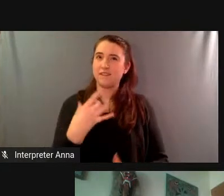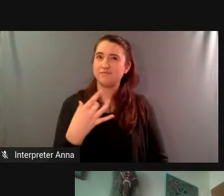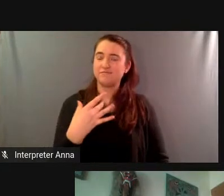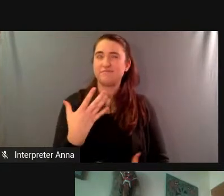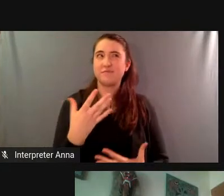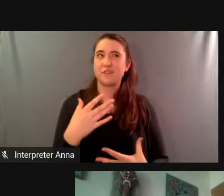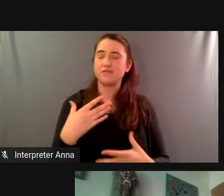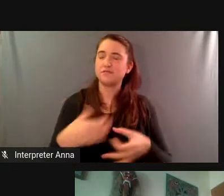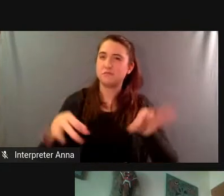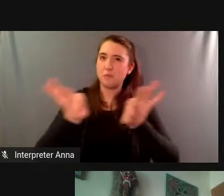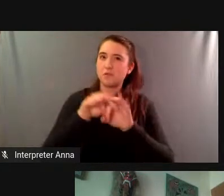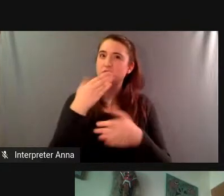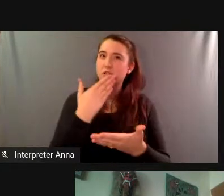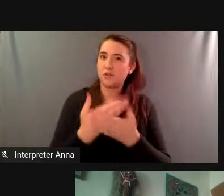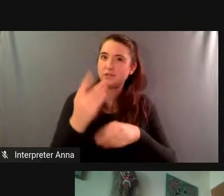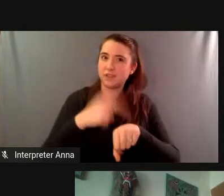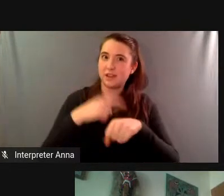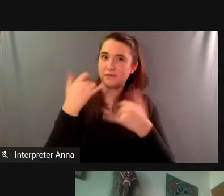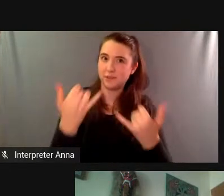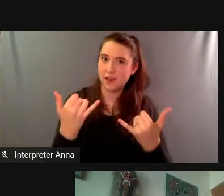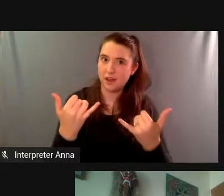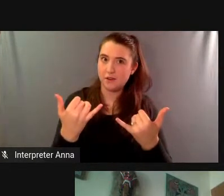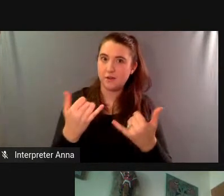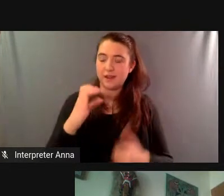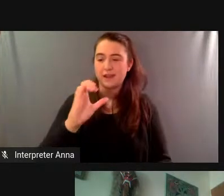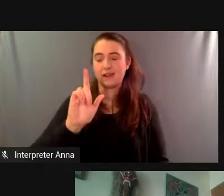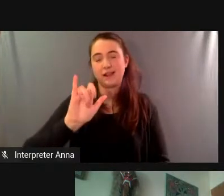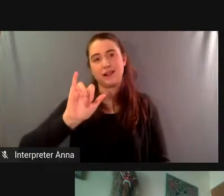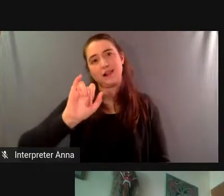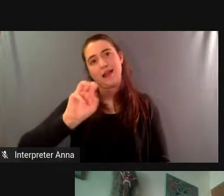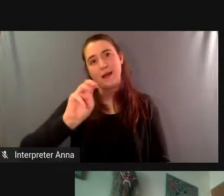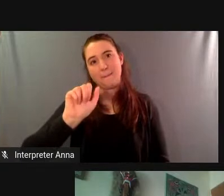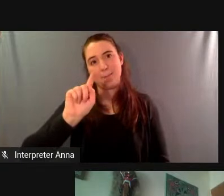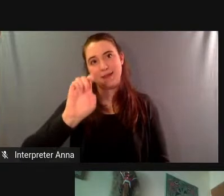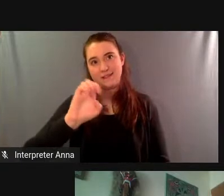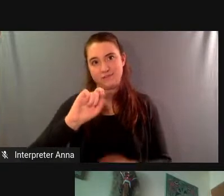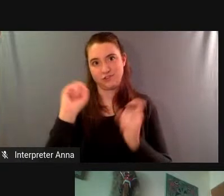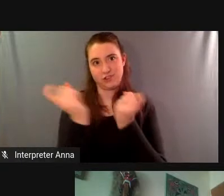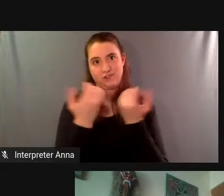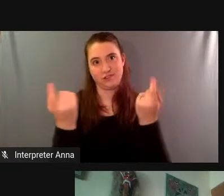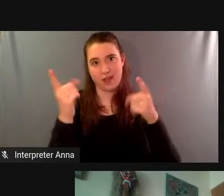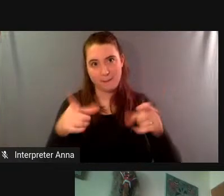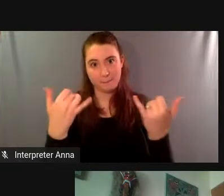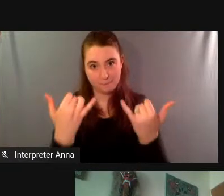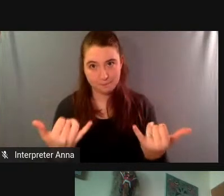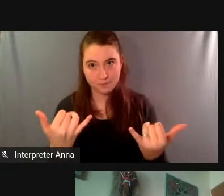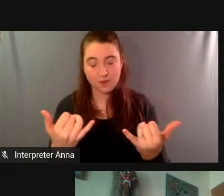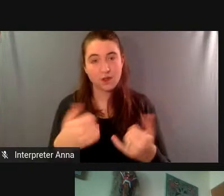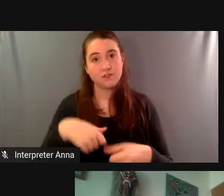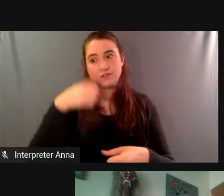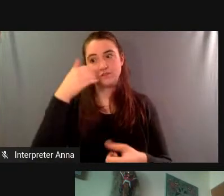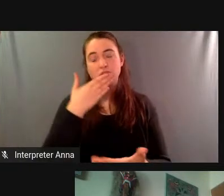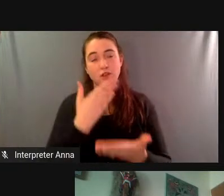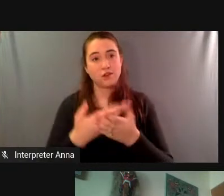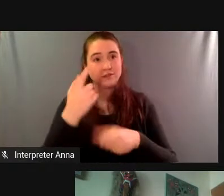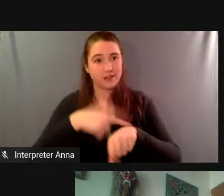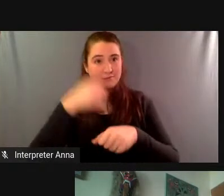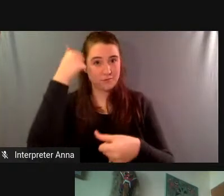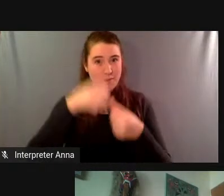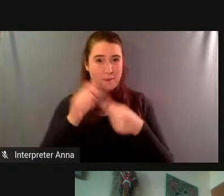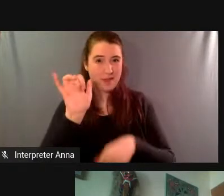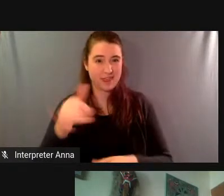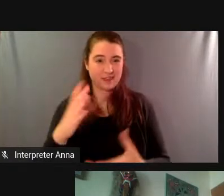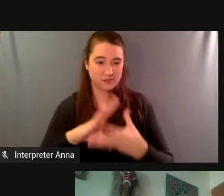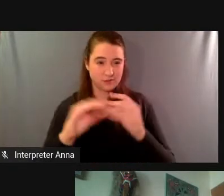climate change and then of course as stacy is describing when we went to synergia ranch and encountered this vast archive um